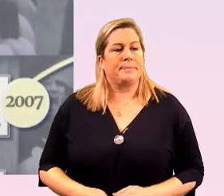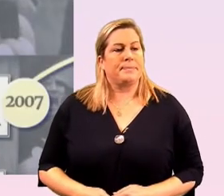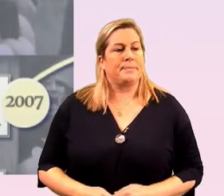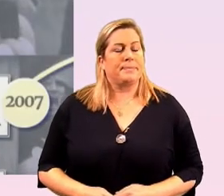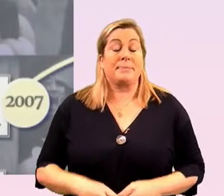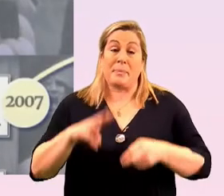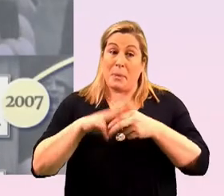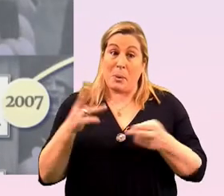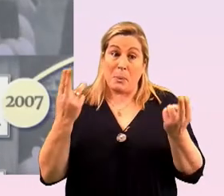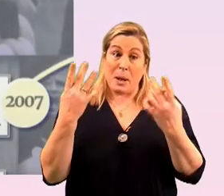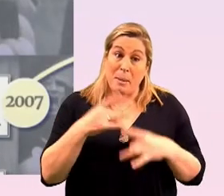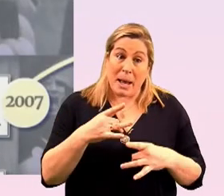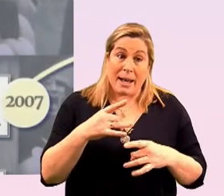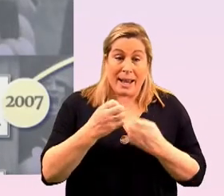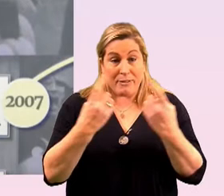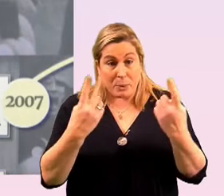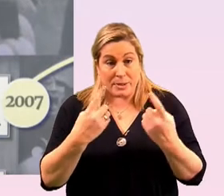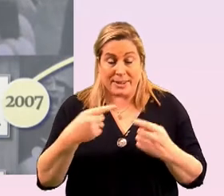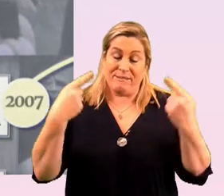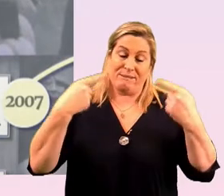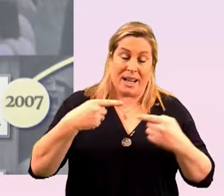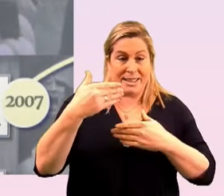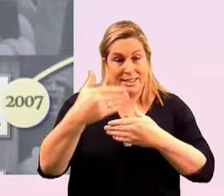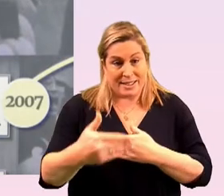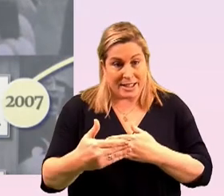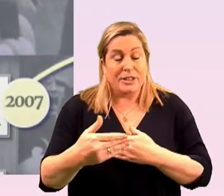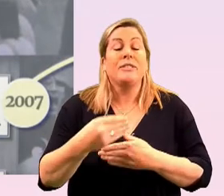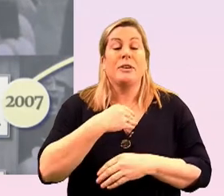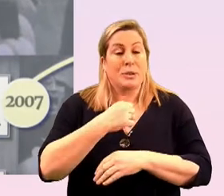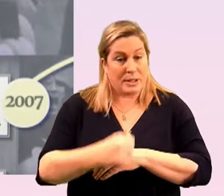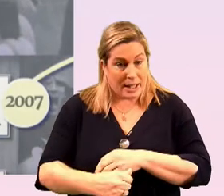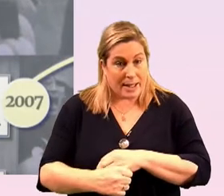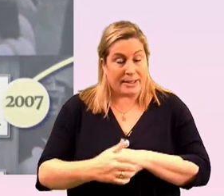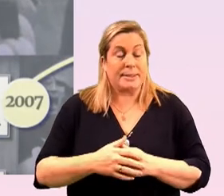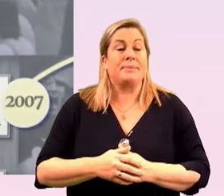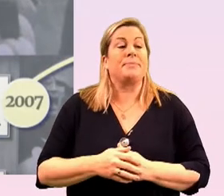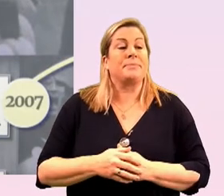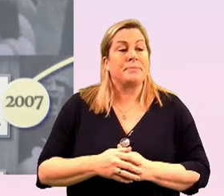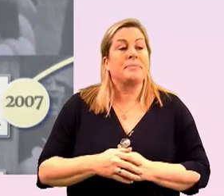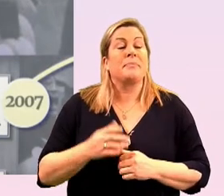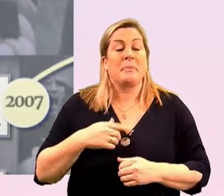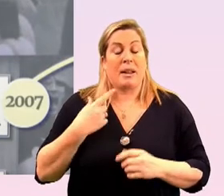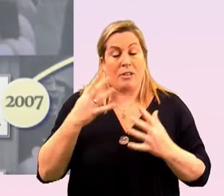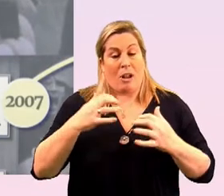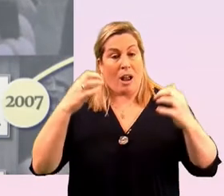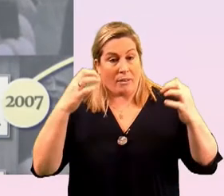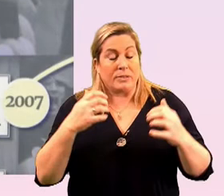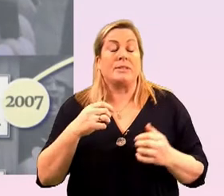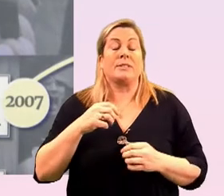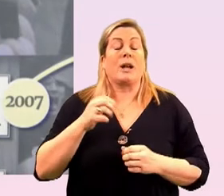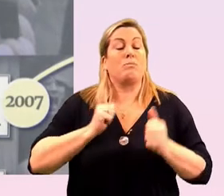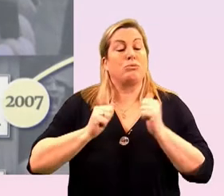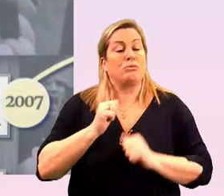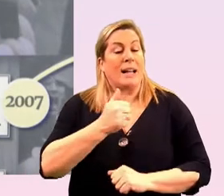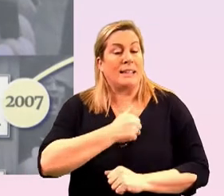welcome back everyone to the final session of the first day of our 2021 pride at work conference a huge thank you to